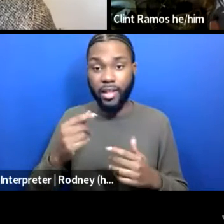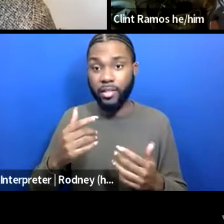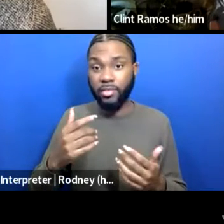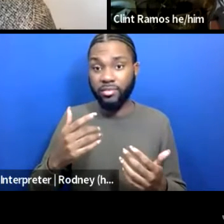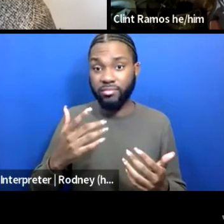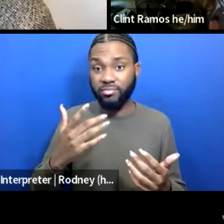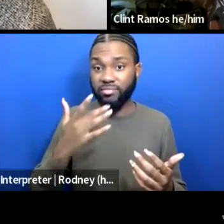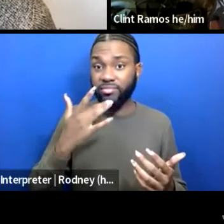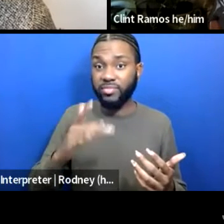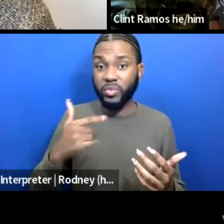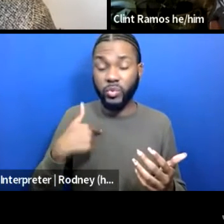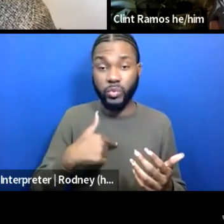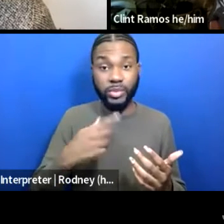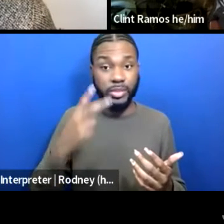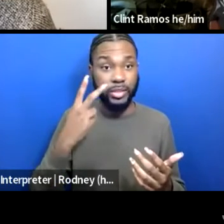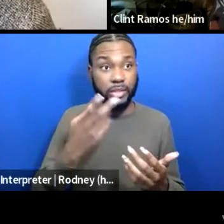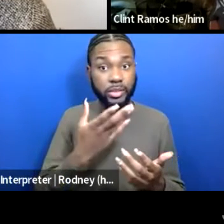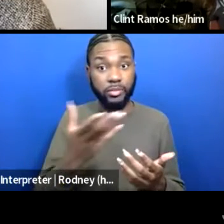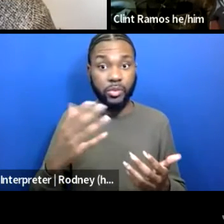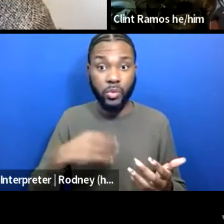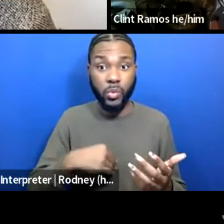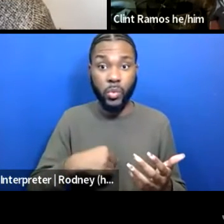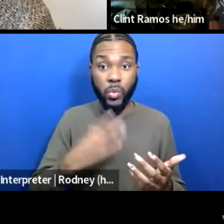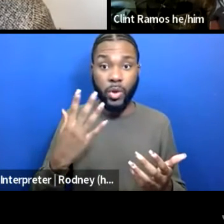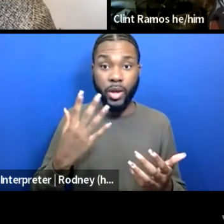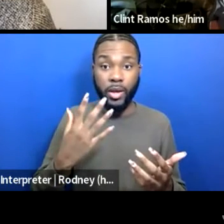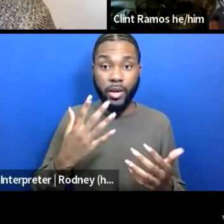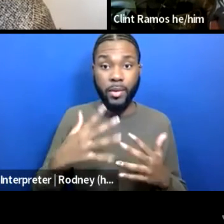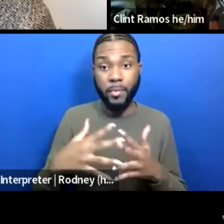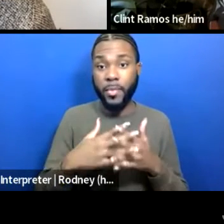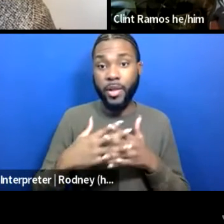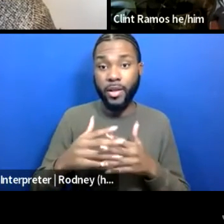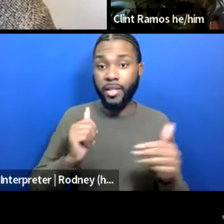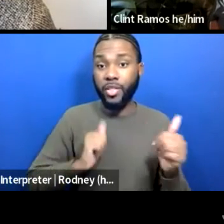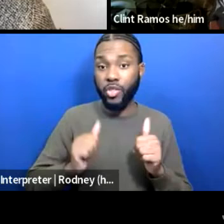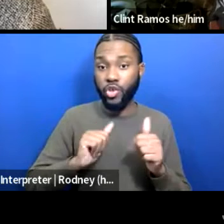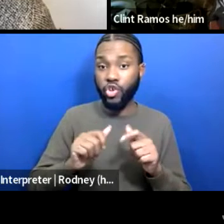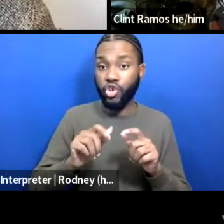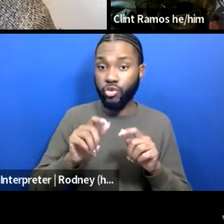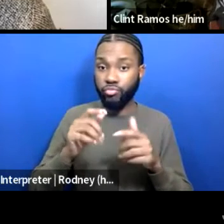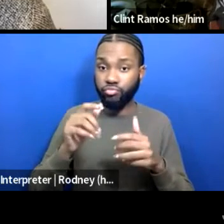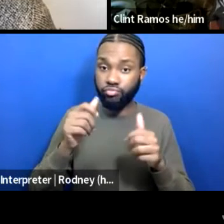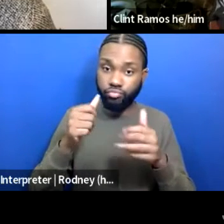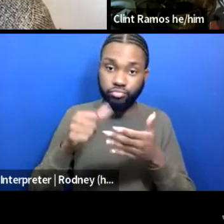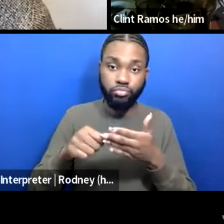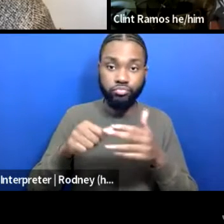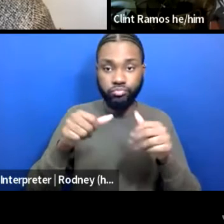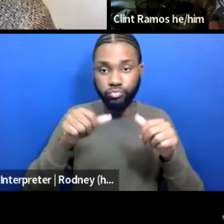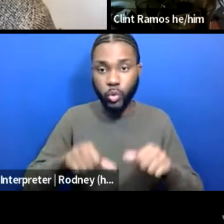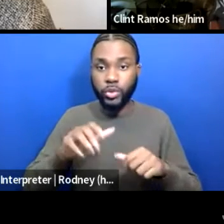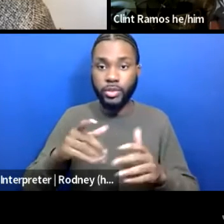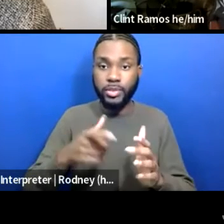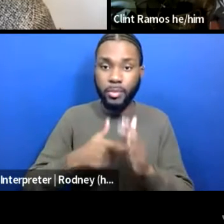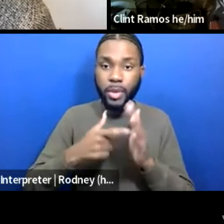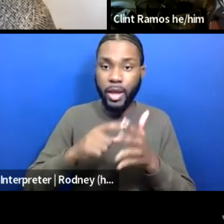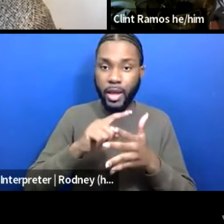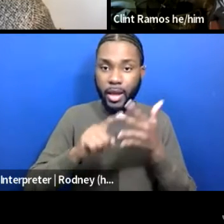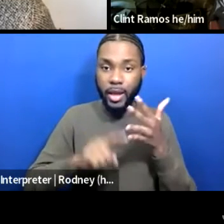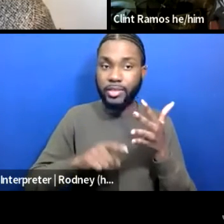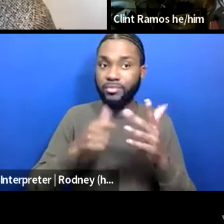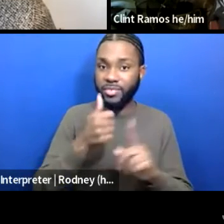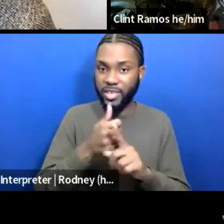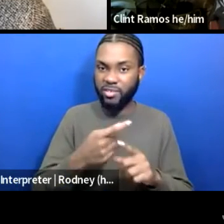see White American Theater came out with their list of demands where they placed it as a priority.